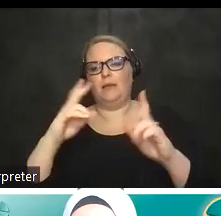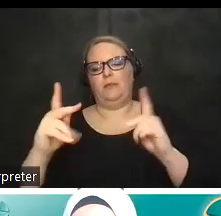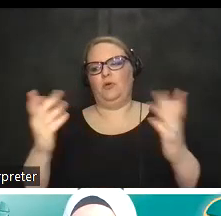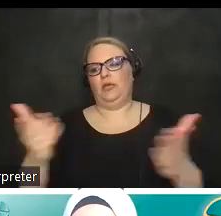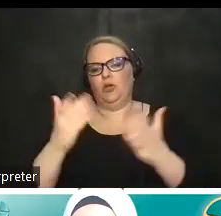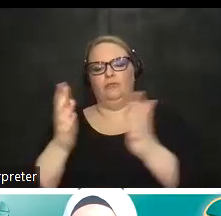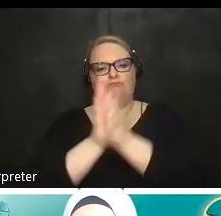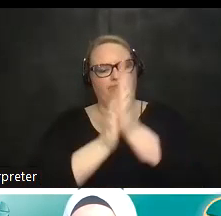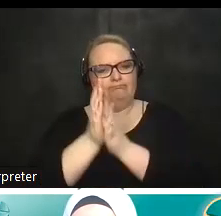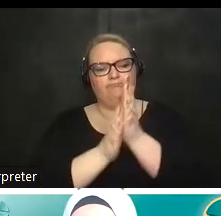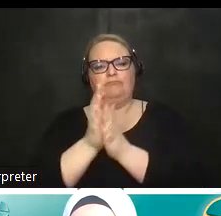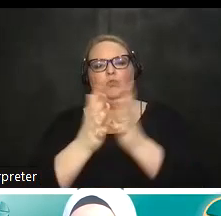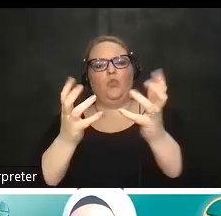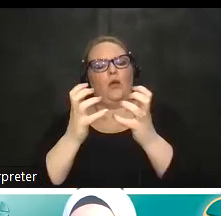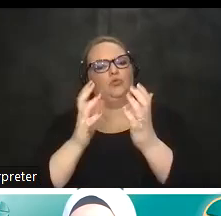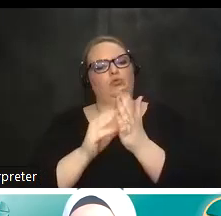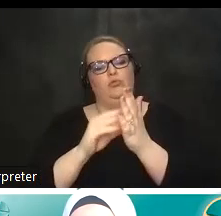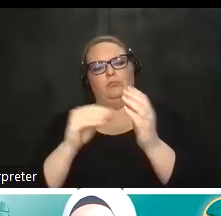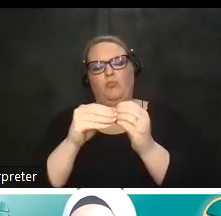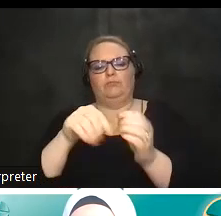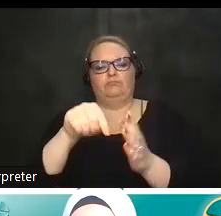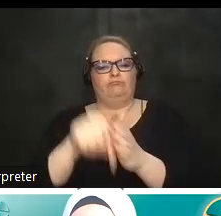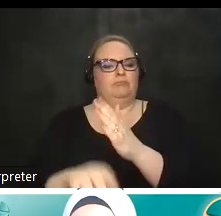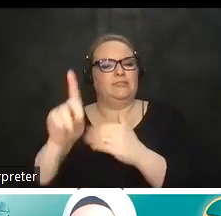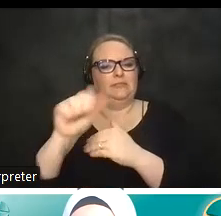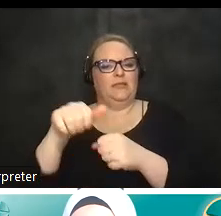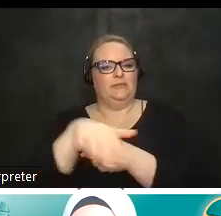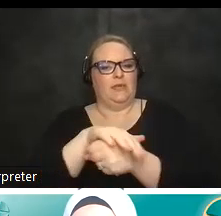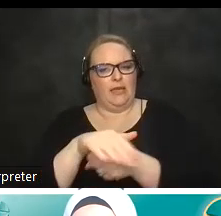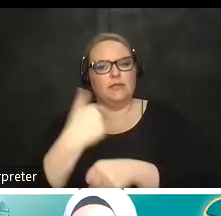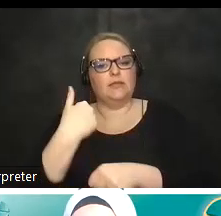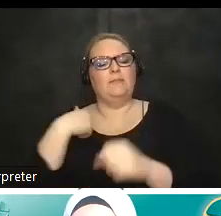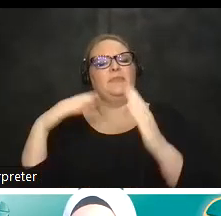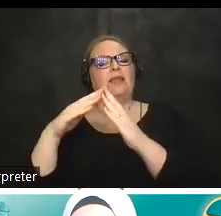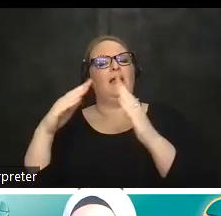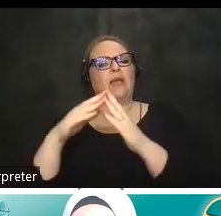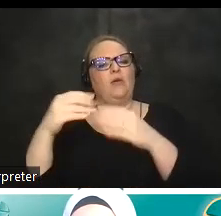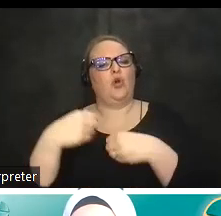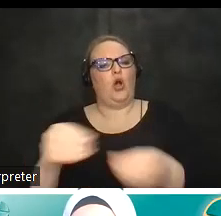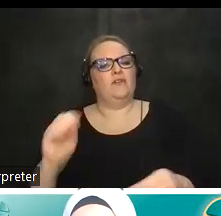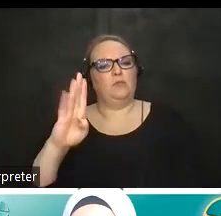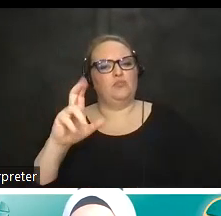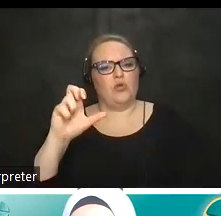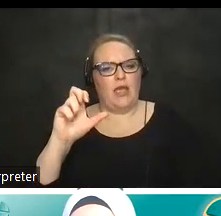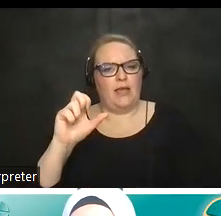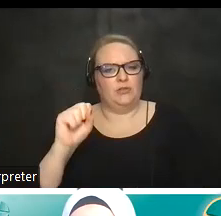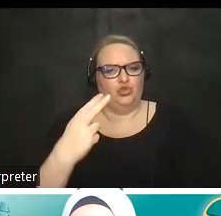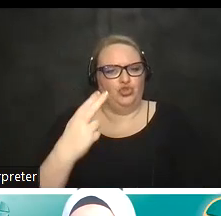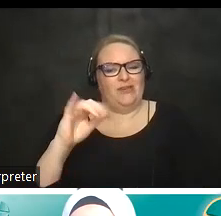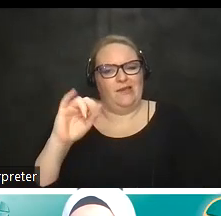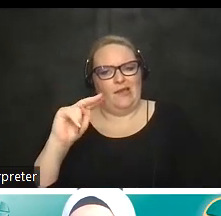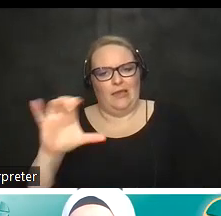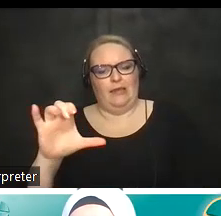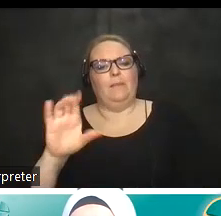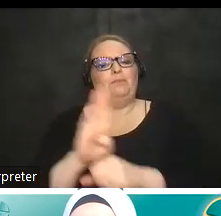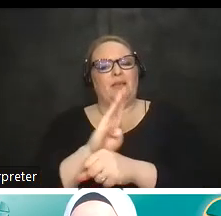technology space um i'm joining you guys from our downtown office here at brash inc which is a product development firm where i've been an embedded